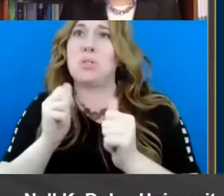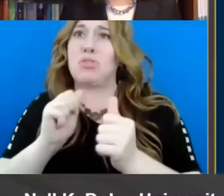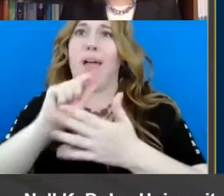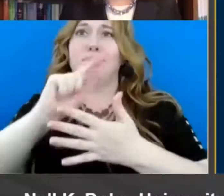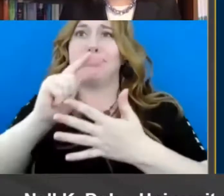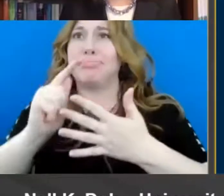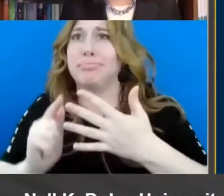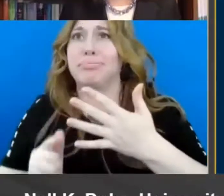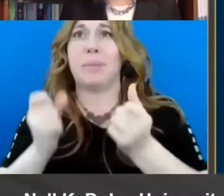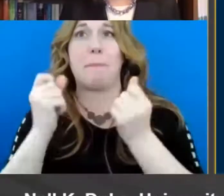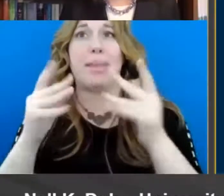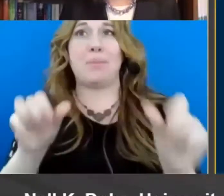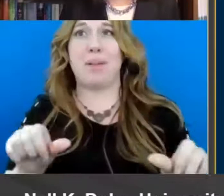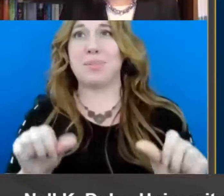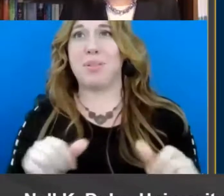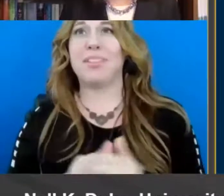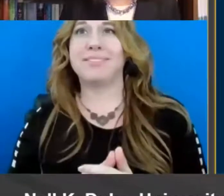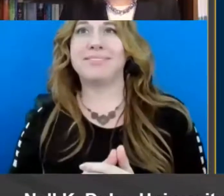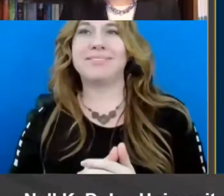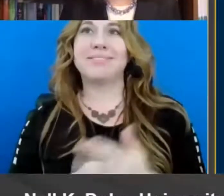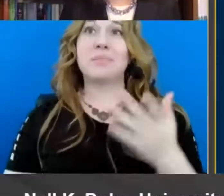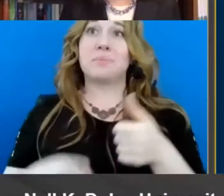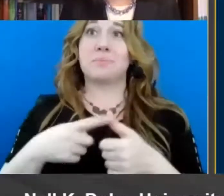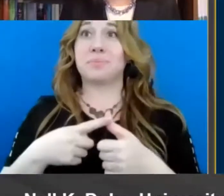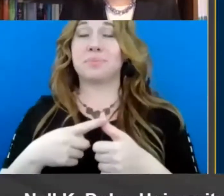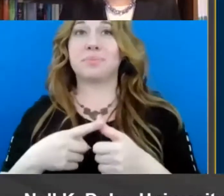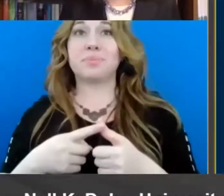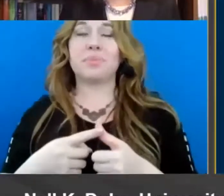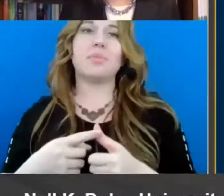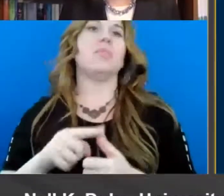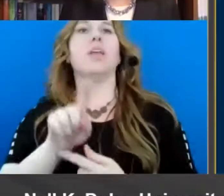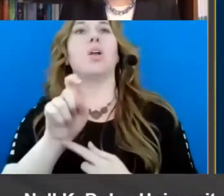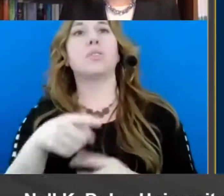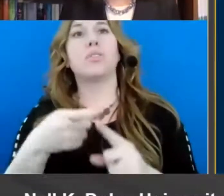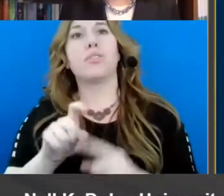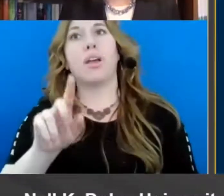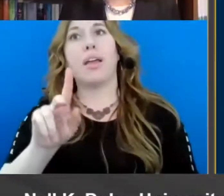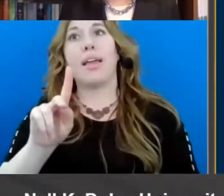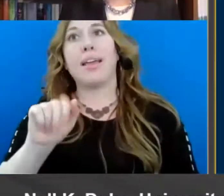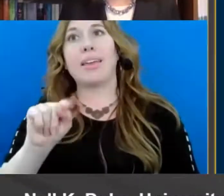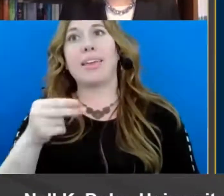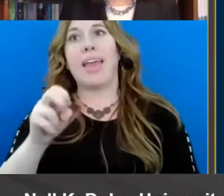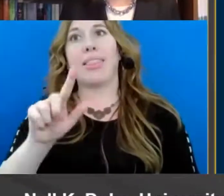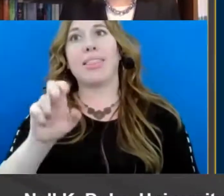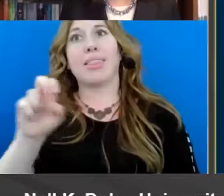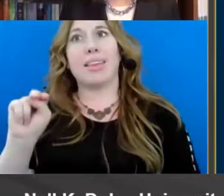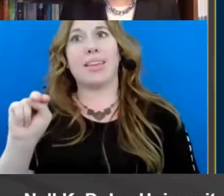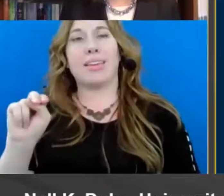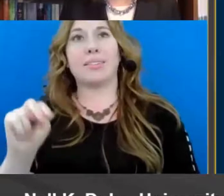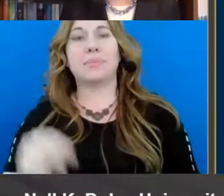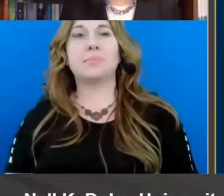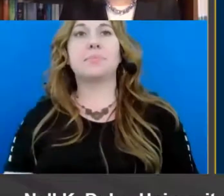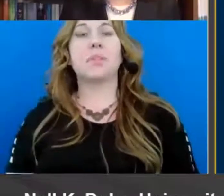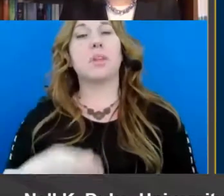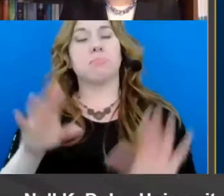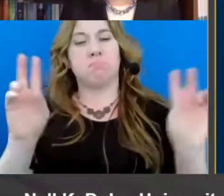as possible and i will start out we have a question from kathleen and it states my